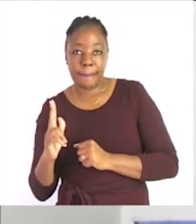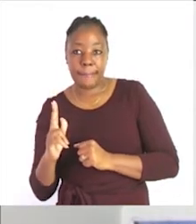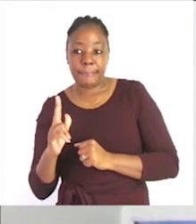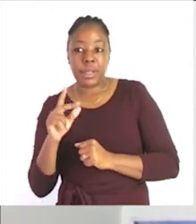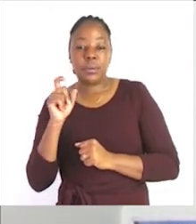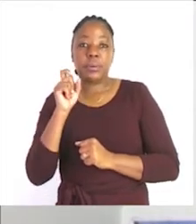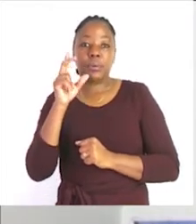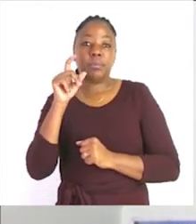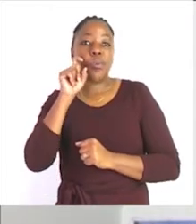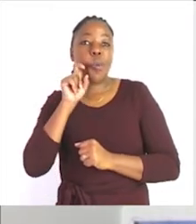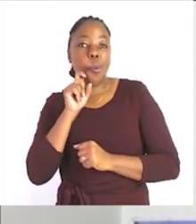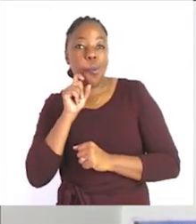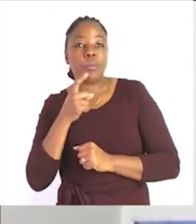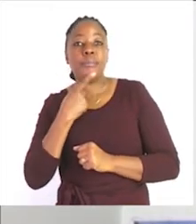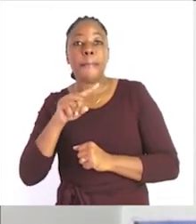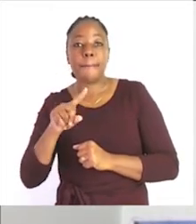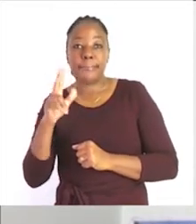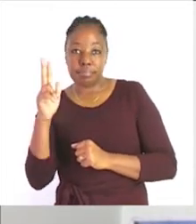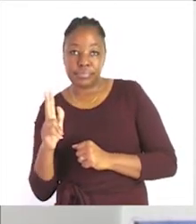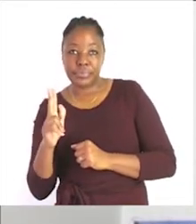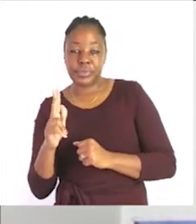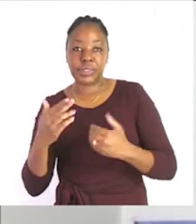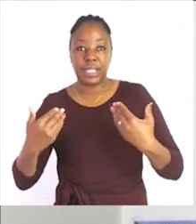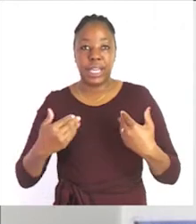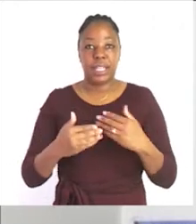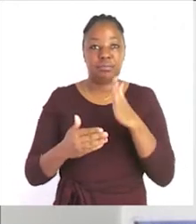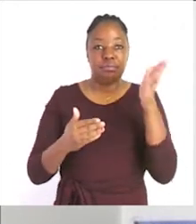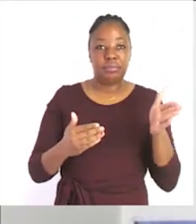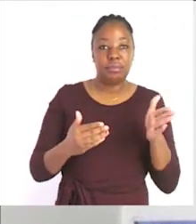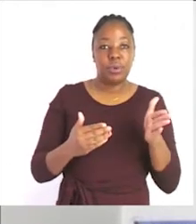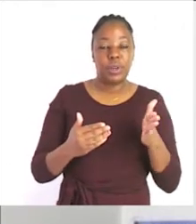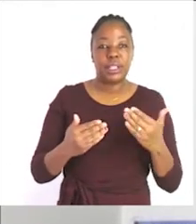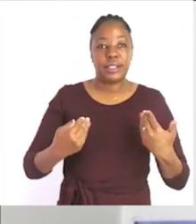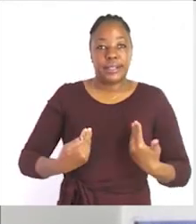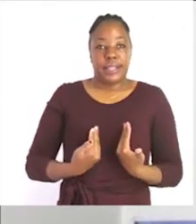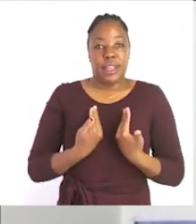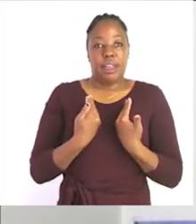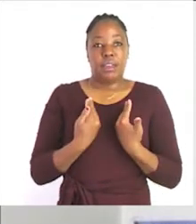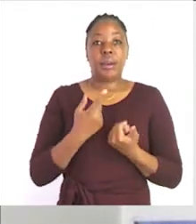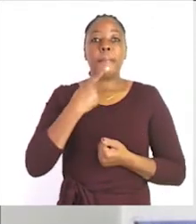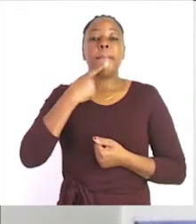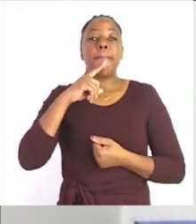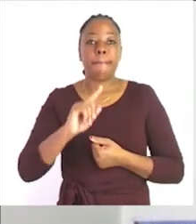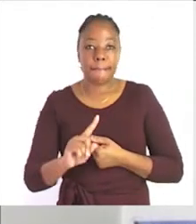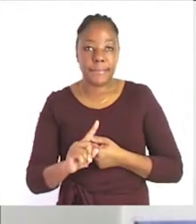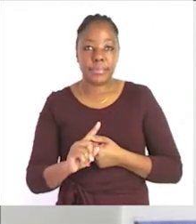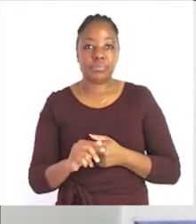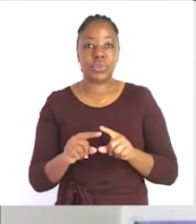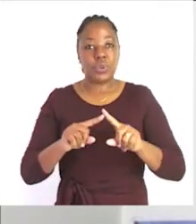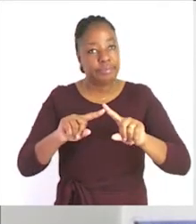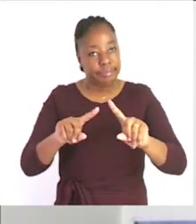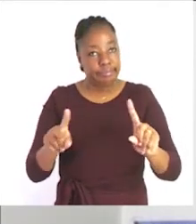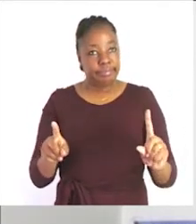younger man to show that they are the opposite of each other so an antonym